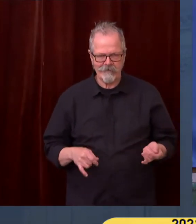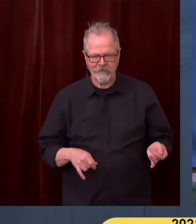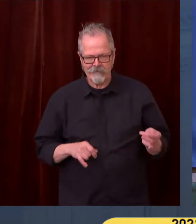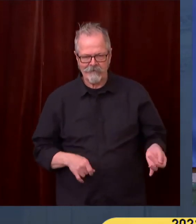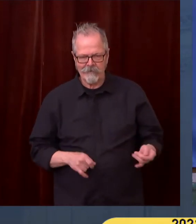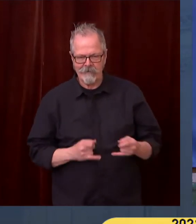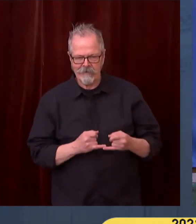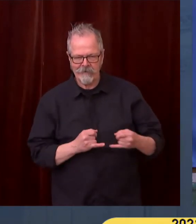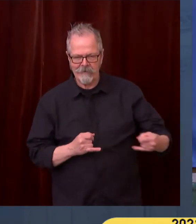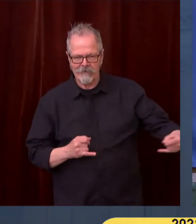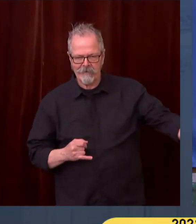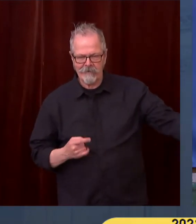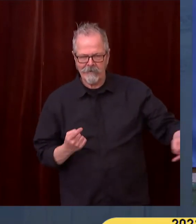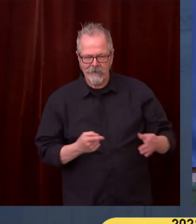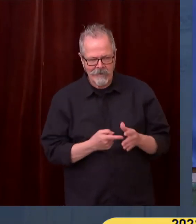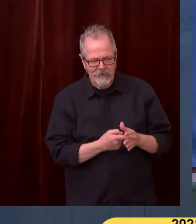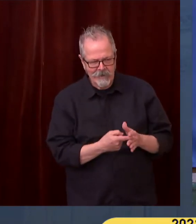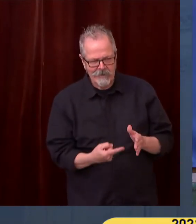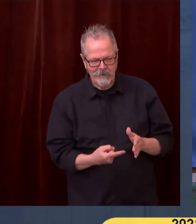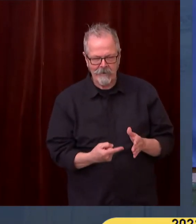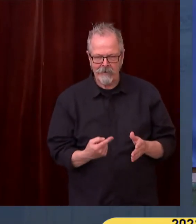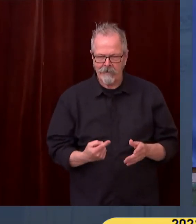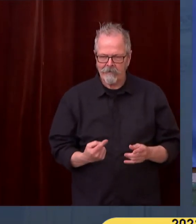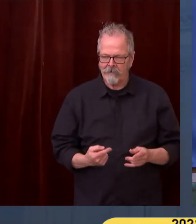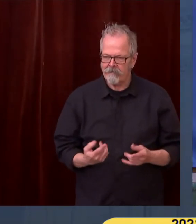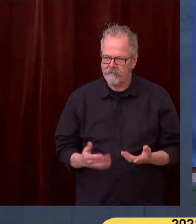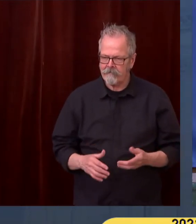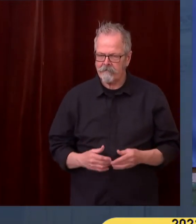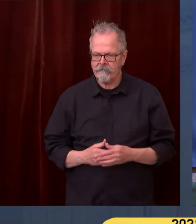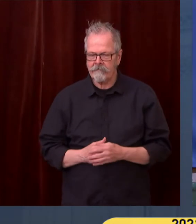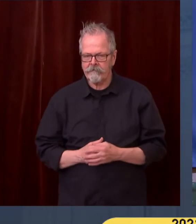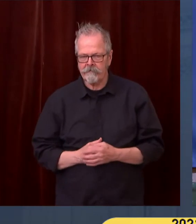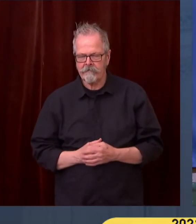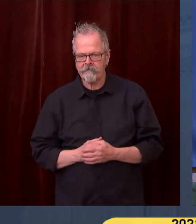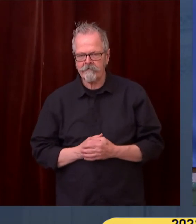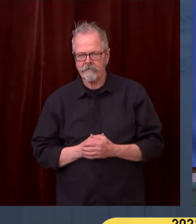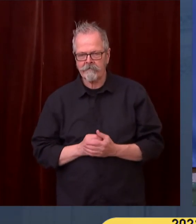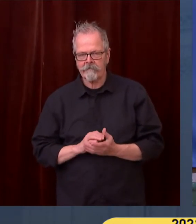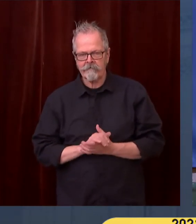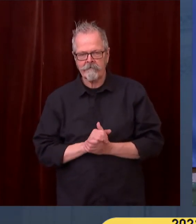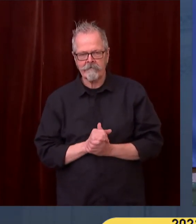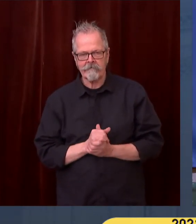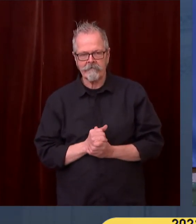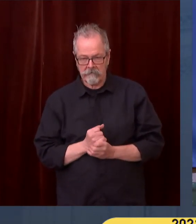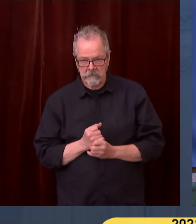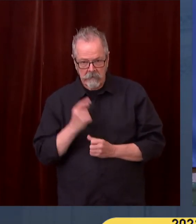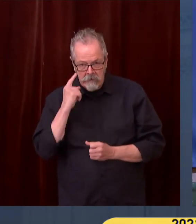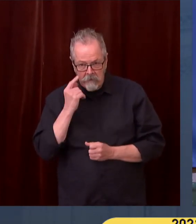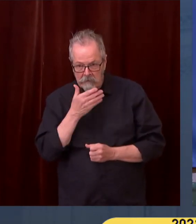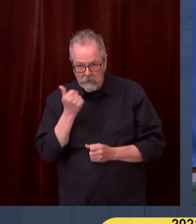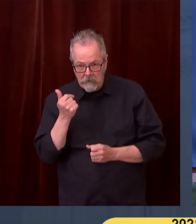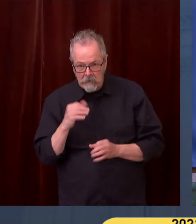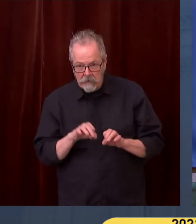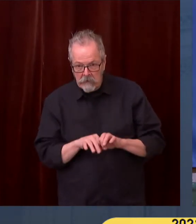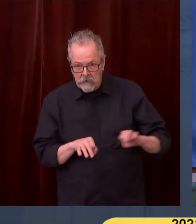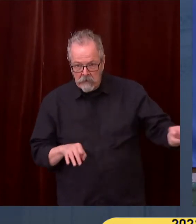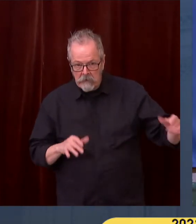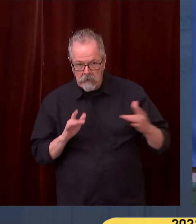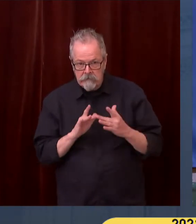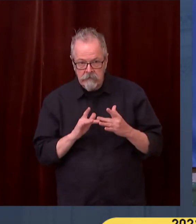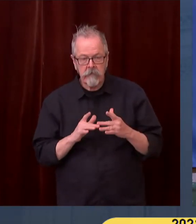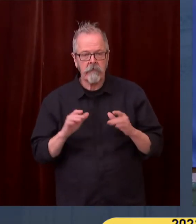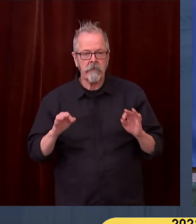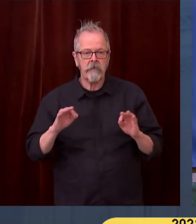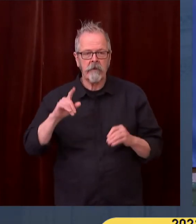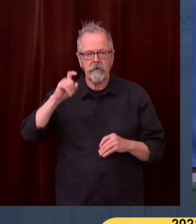Okay. Yeah. got to show you back. Okay. You may have heard this before,